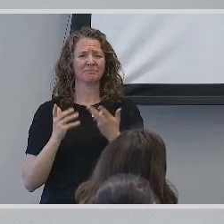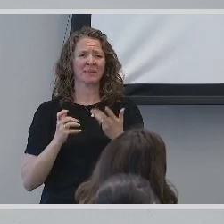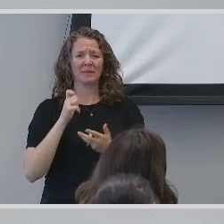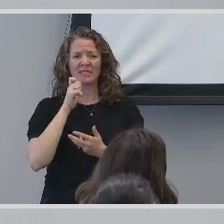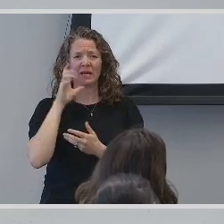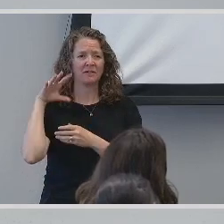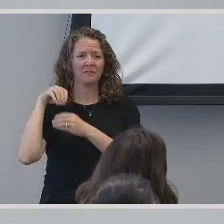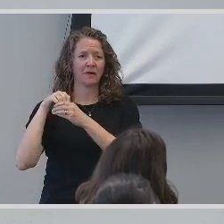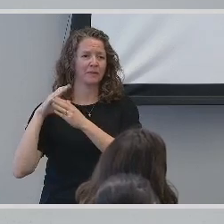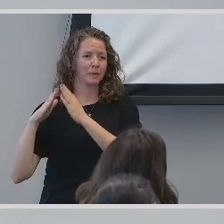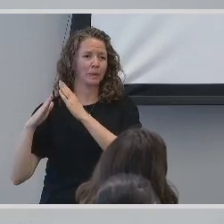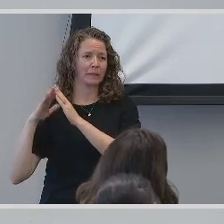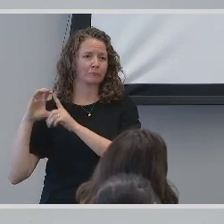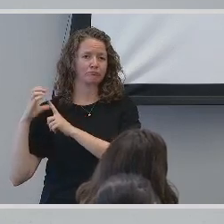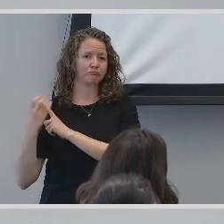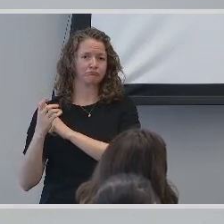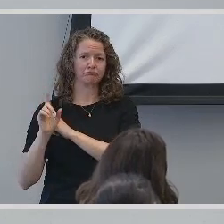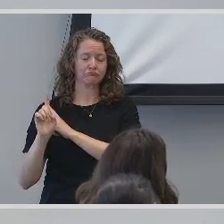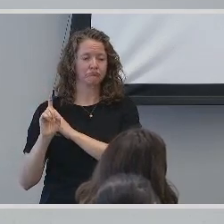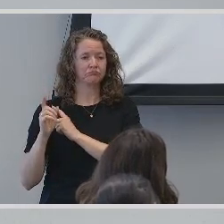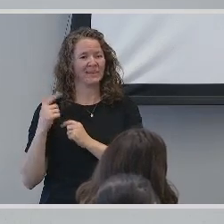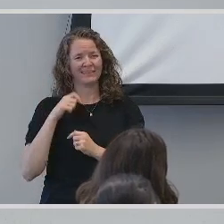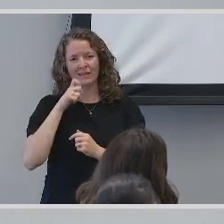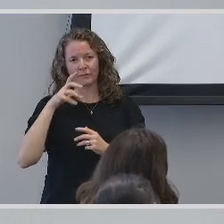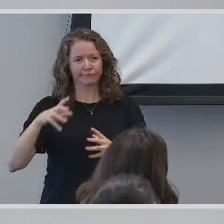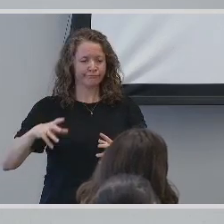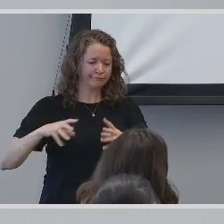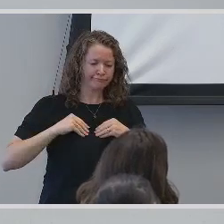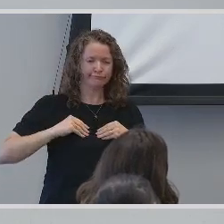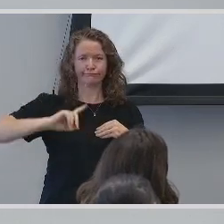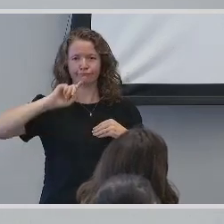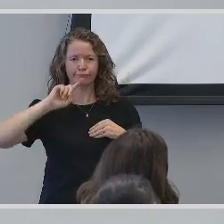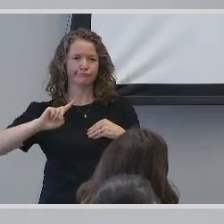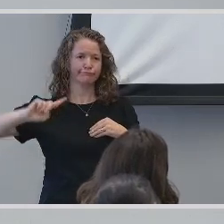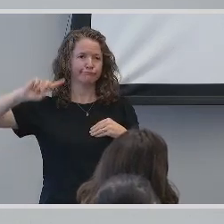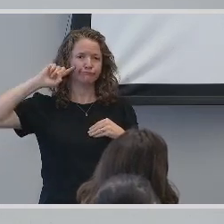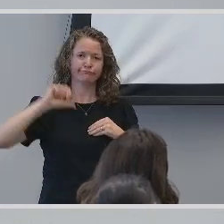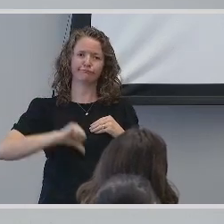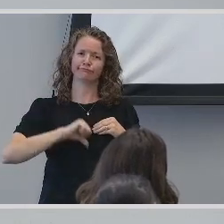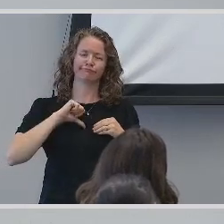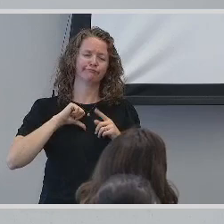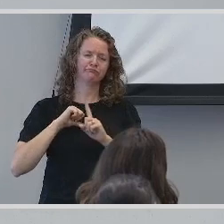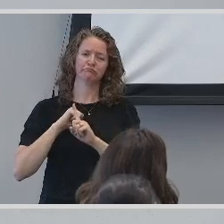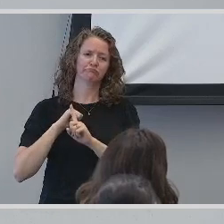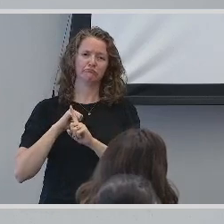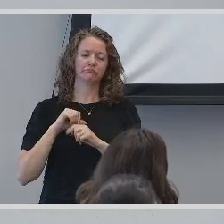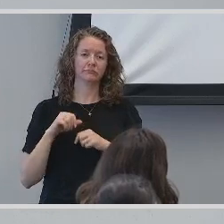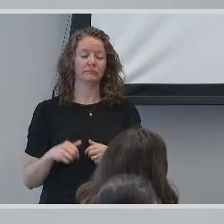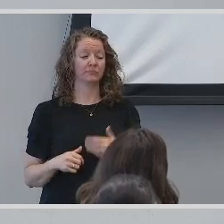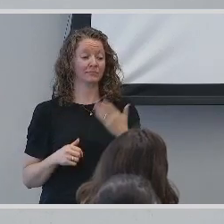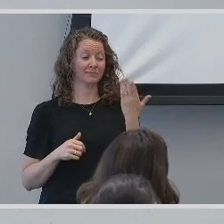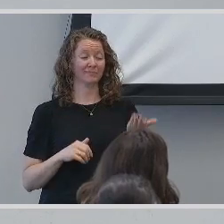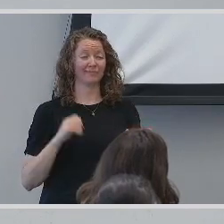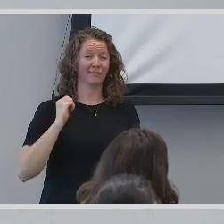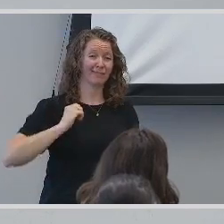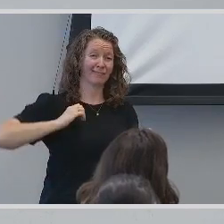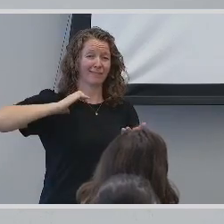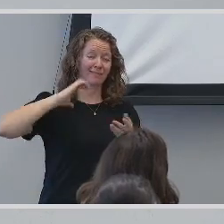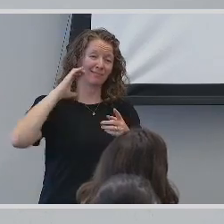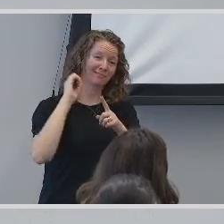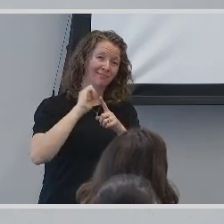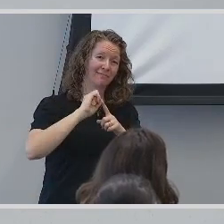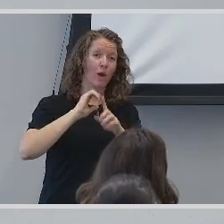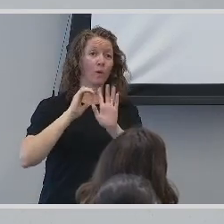the deaf community. They may not have fully embraced their deaf identity or deaf culture. Those who refer to themselves as